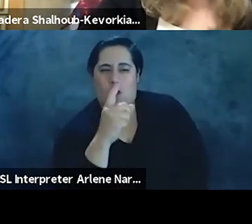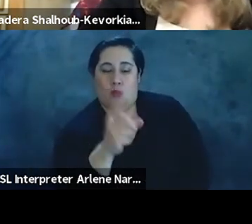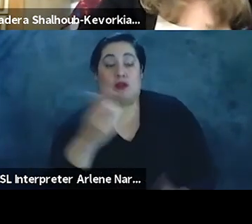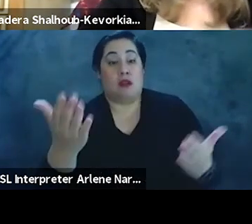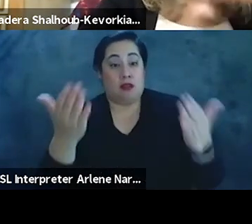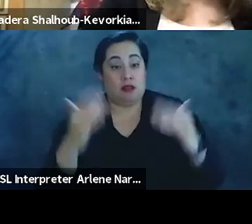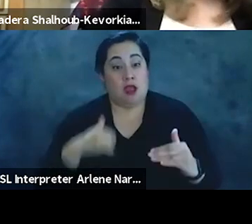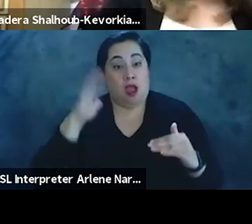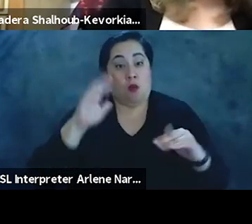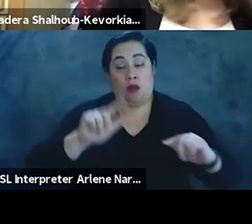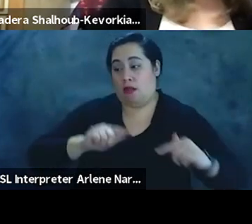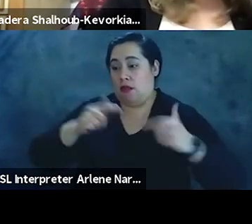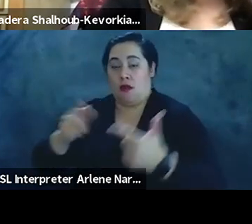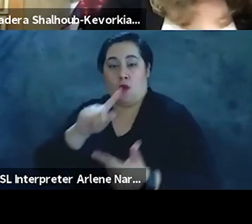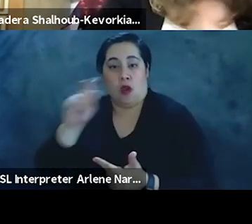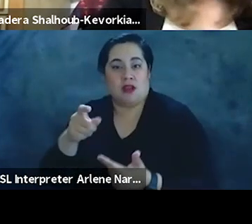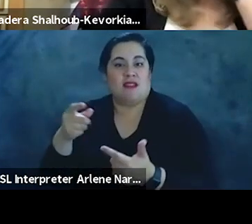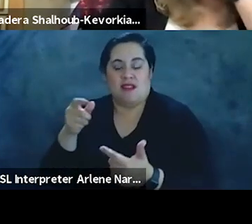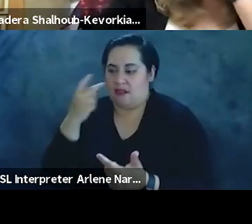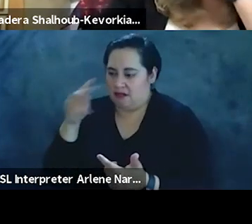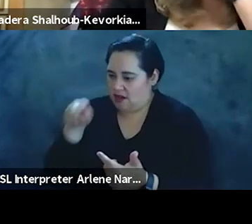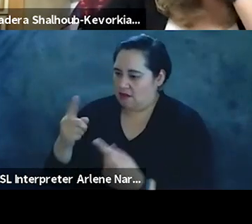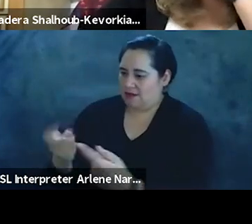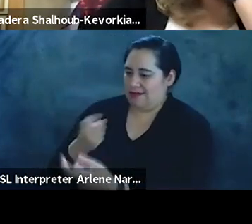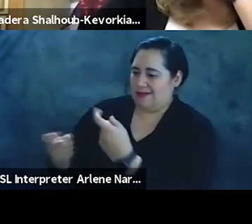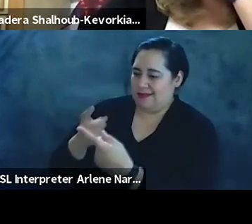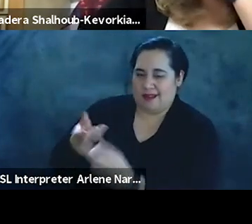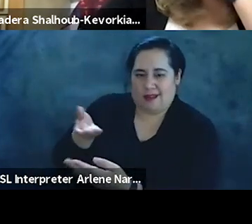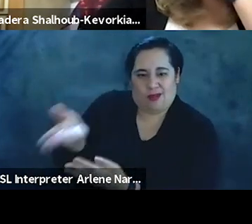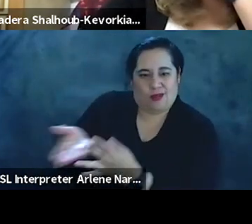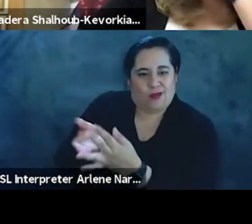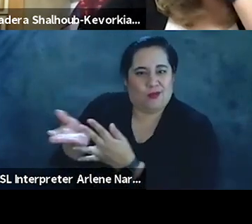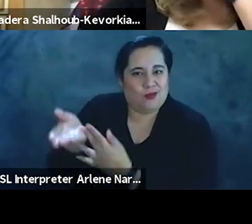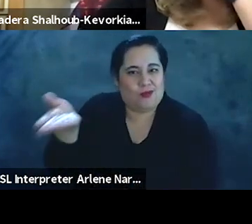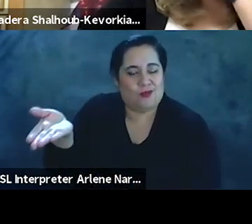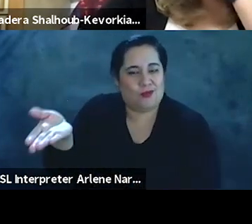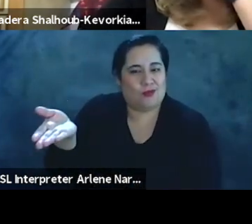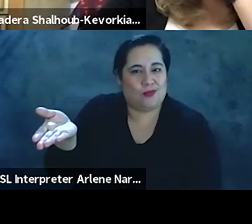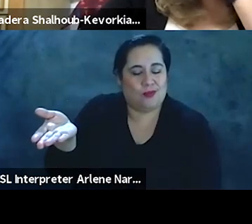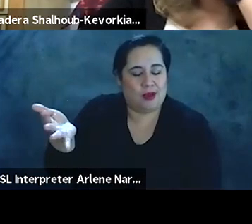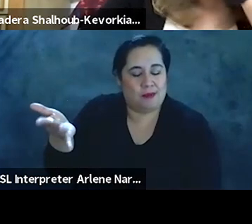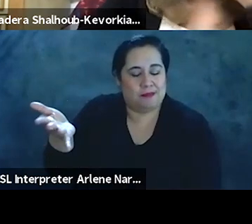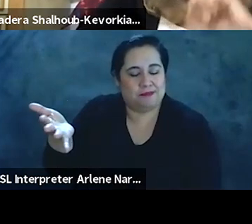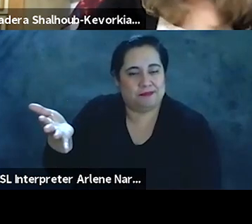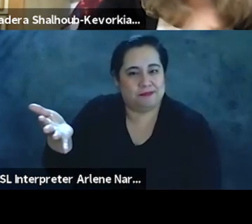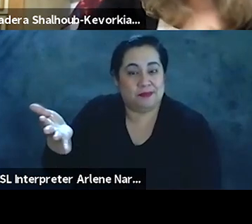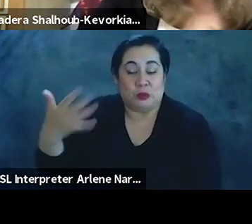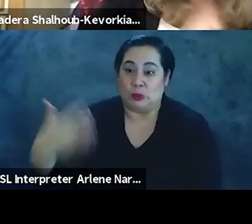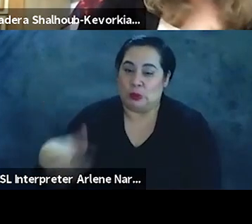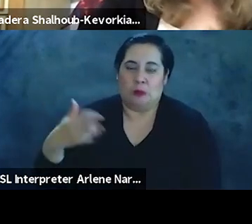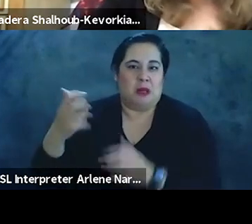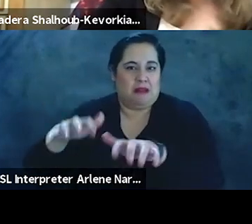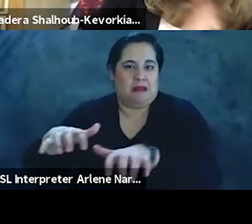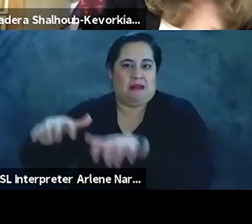then I'm going to turn to the questions that have been generated by the sizable audience